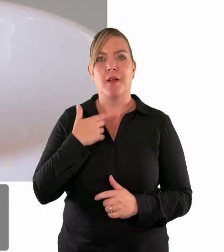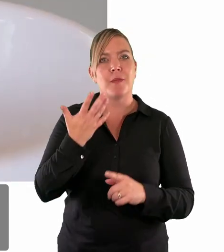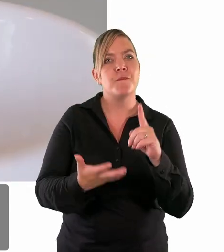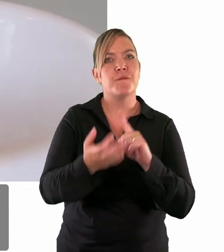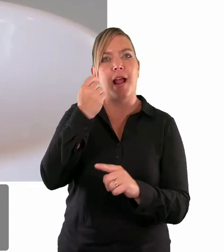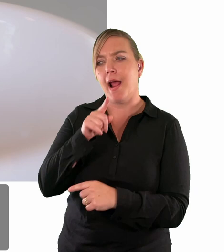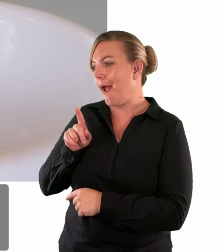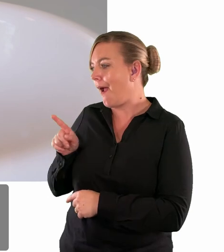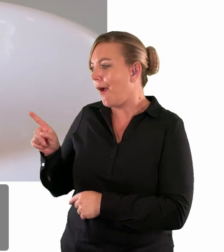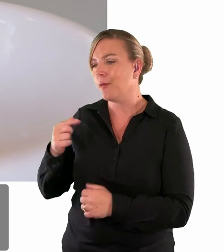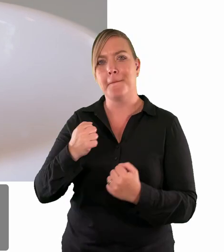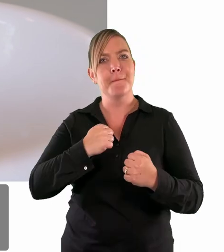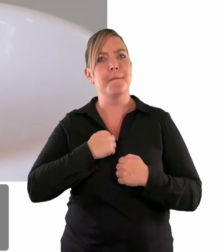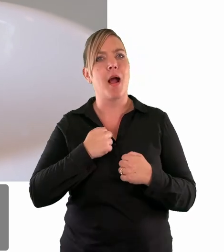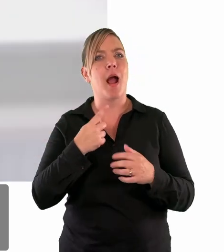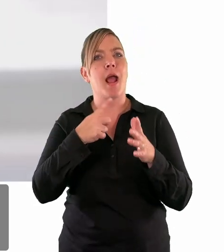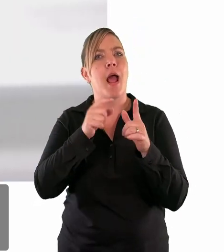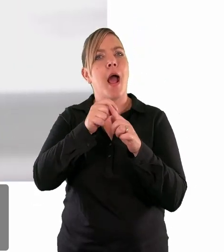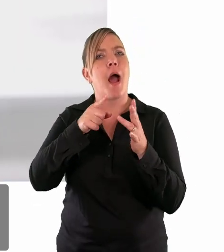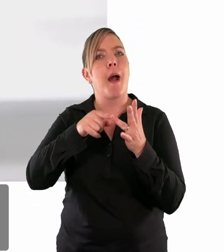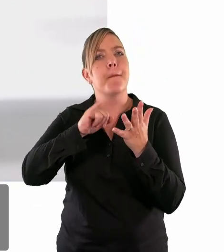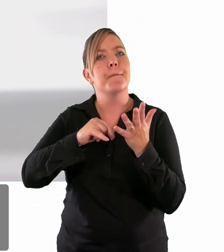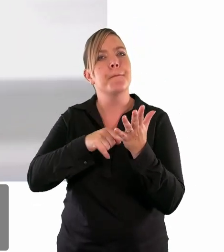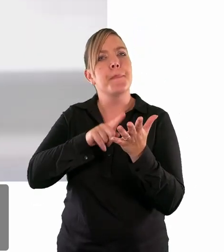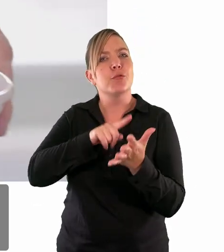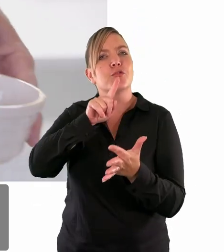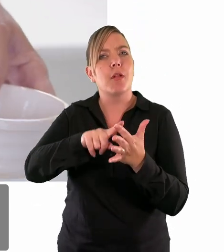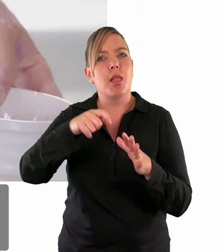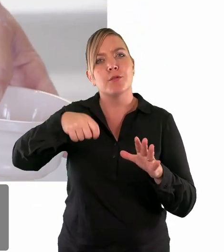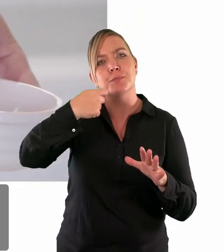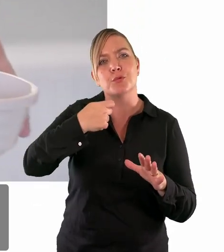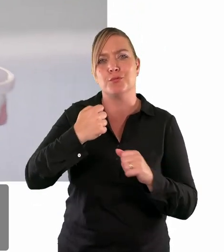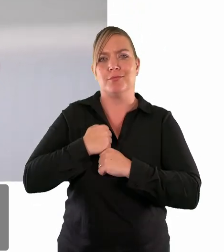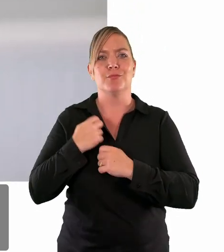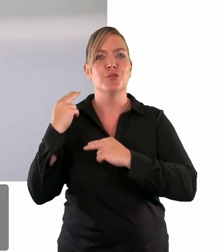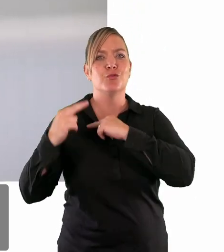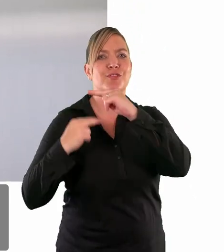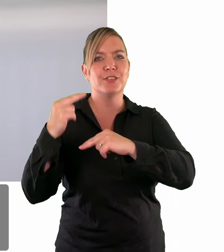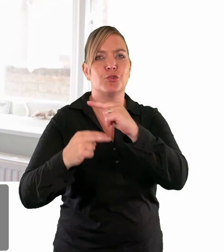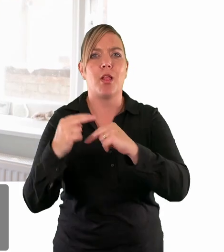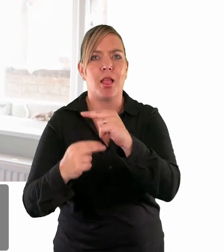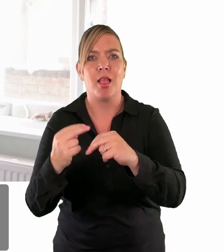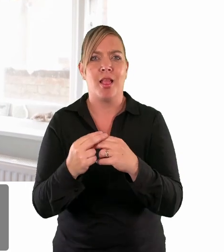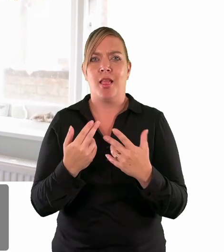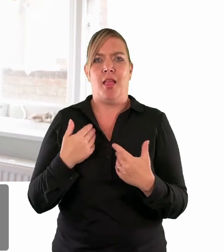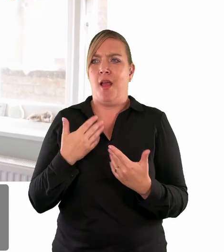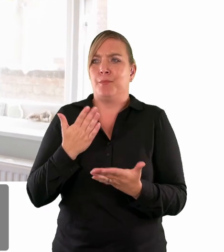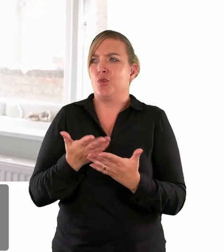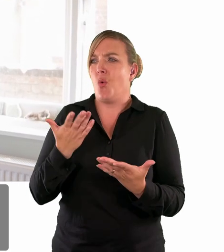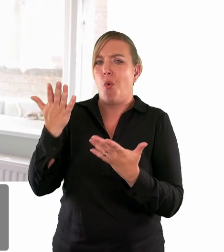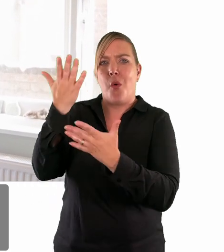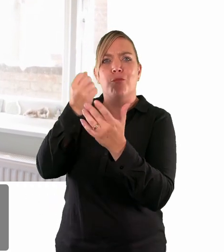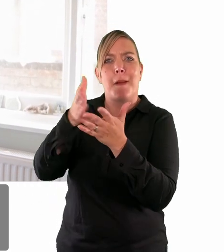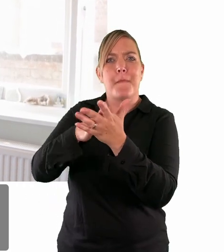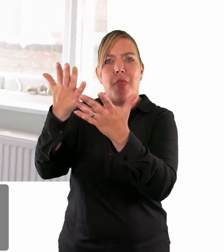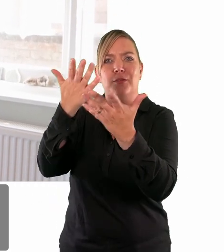these lovely little apostle spoons so it's a bit of a tradition um i'm sure these were from a grandmother somewhere along the lines